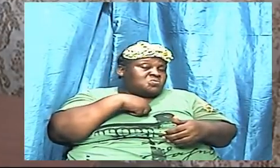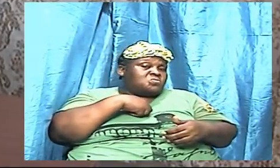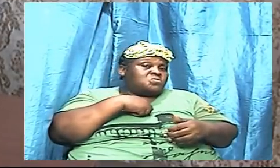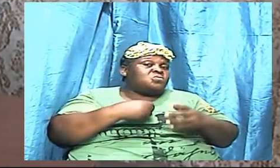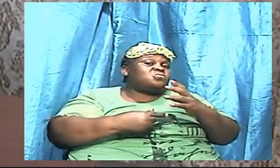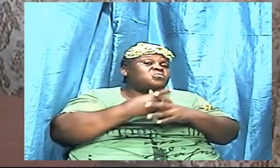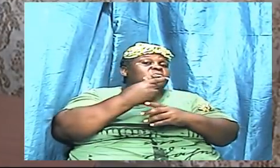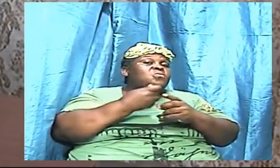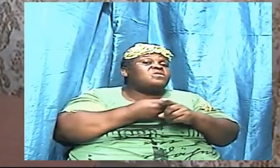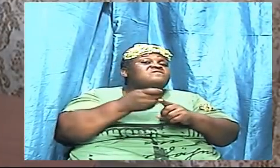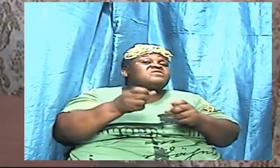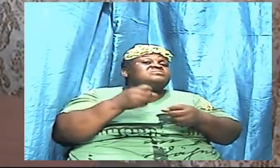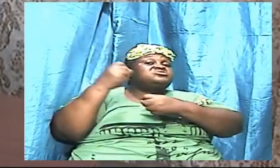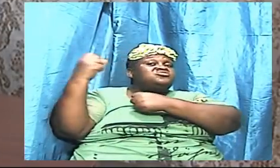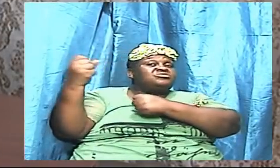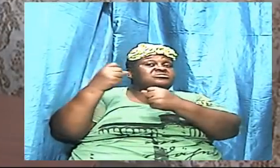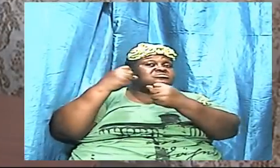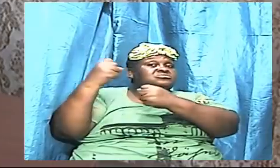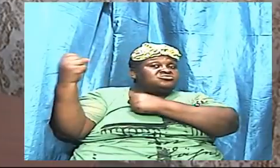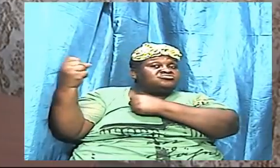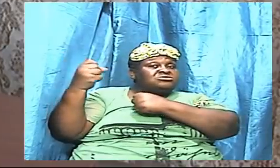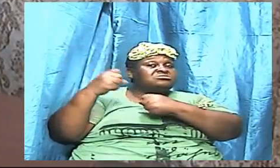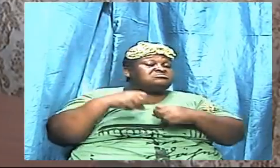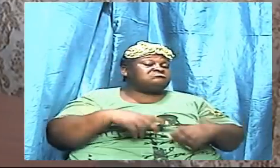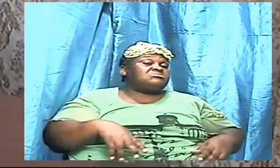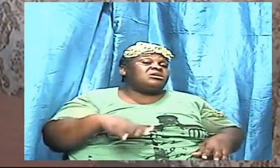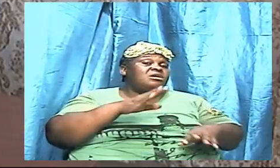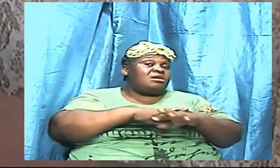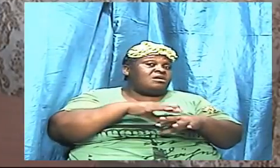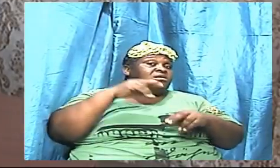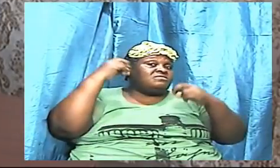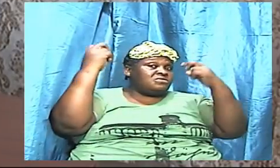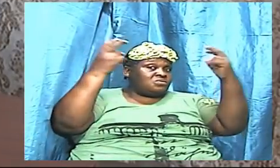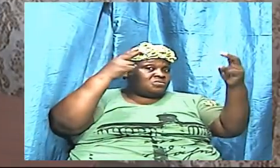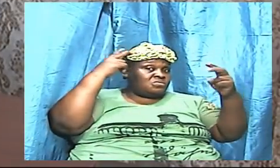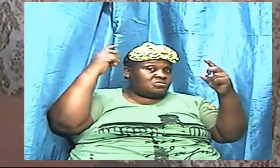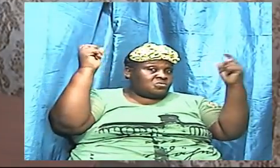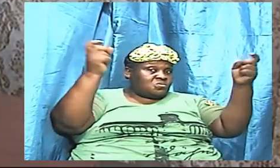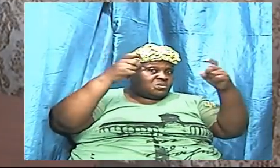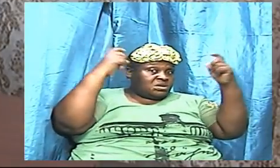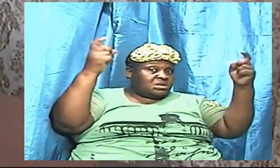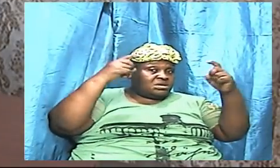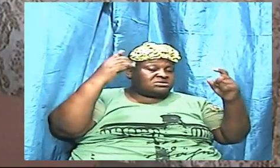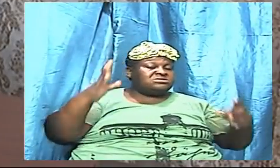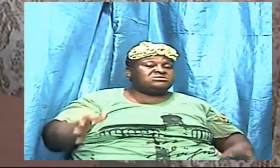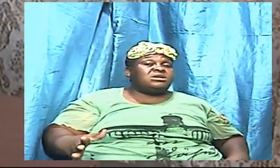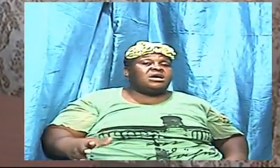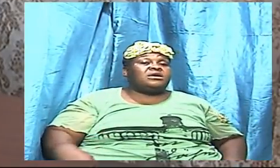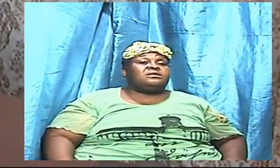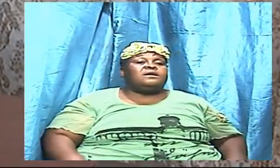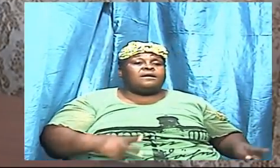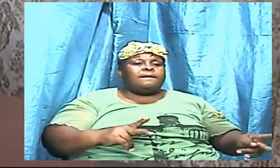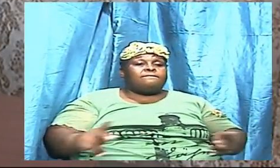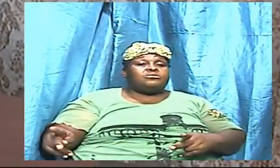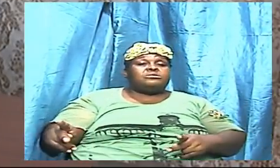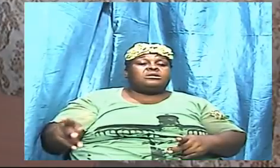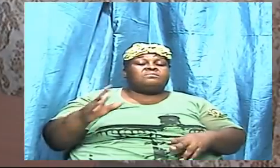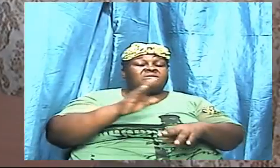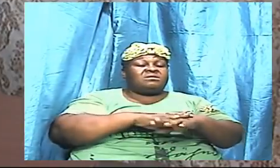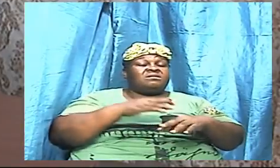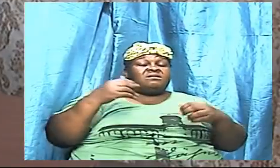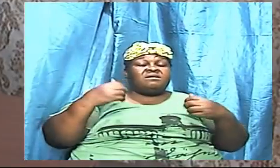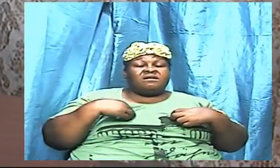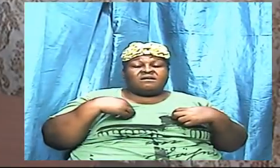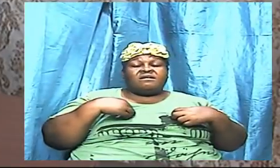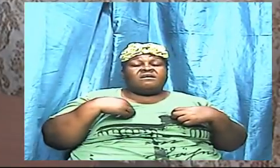strength I'm going to put together God's willing and when we meet again next week and I'm going to have a list of scripture for all the